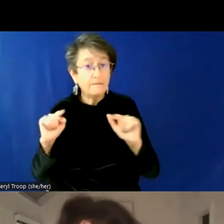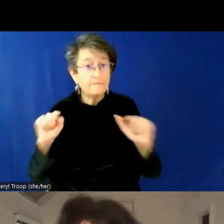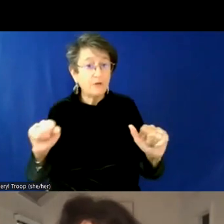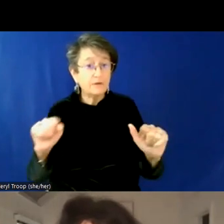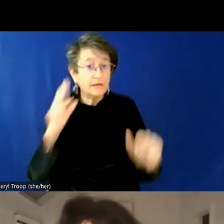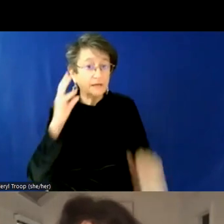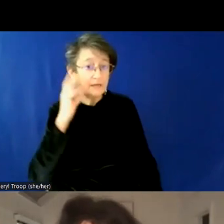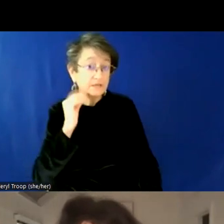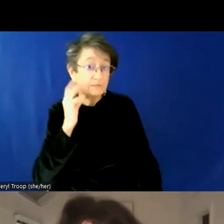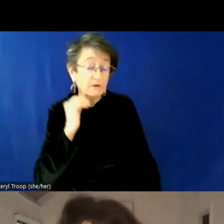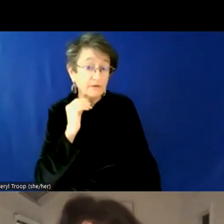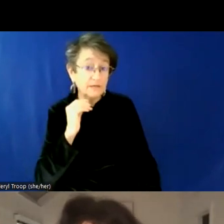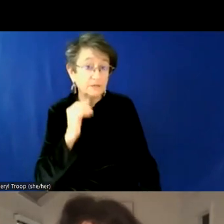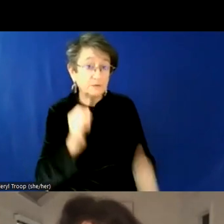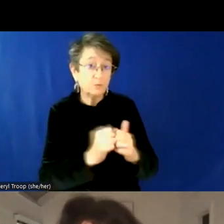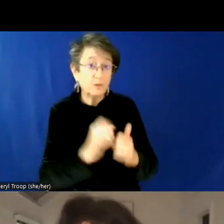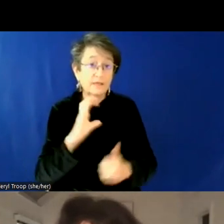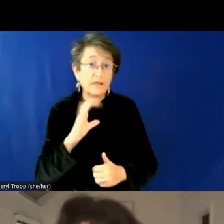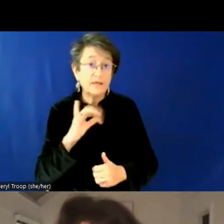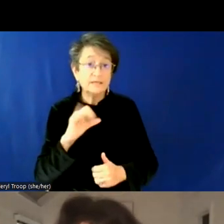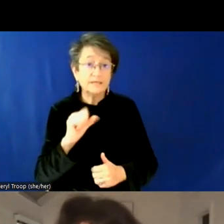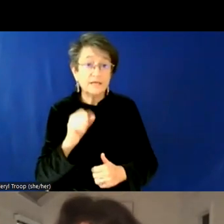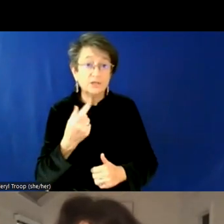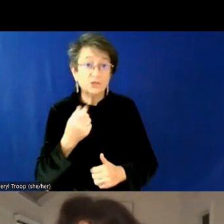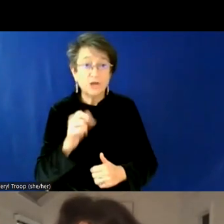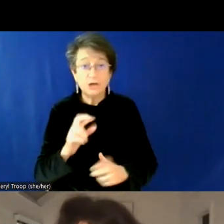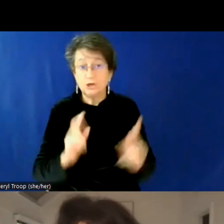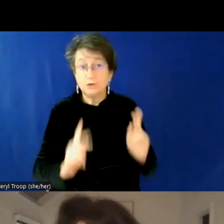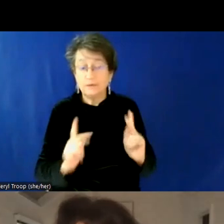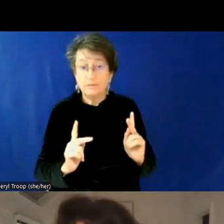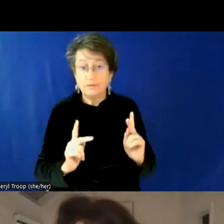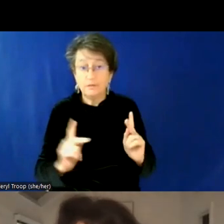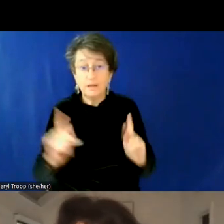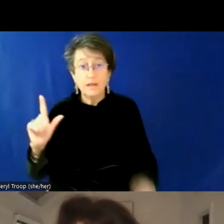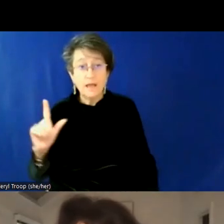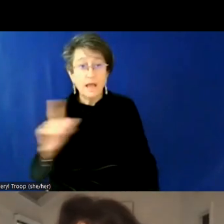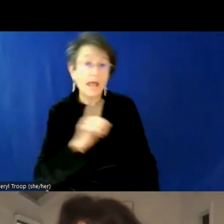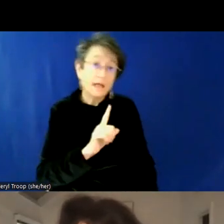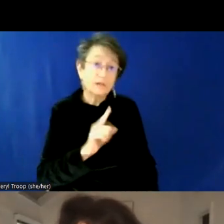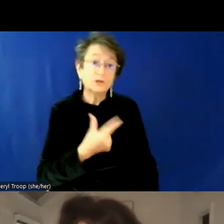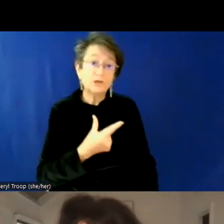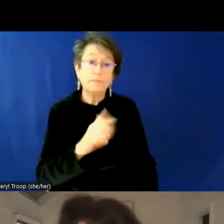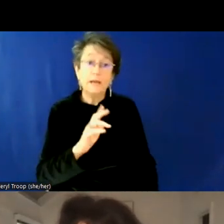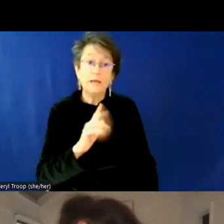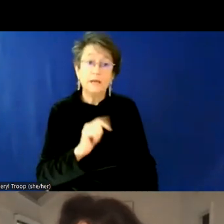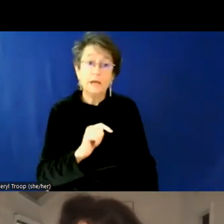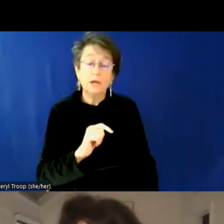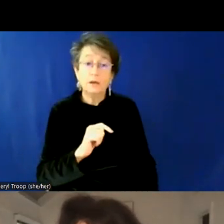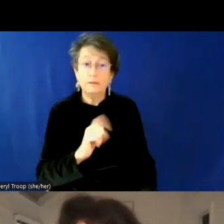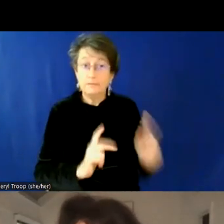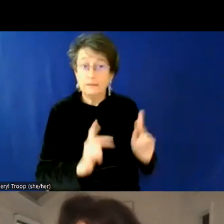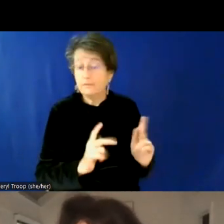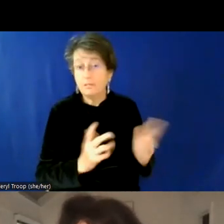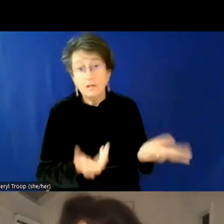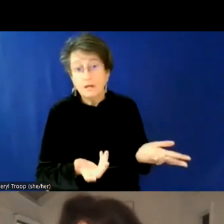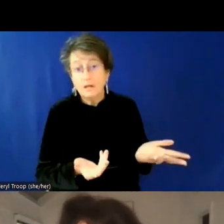uh, to, to cisgender people's lives that, that gay and lesbian folks have with straight folks. Uh, and on the one hand,